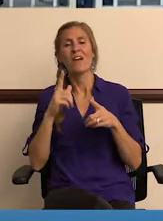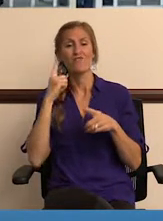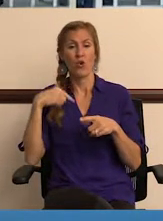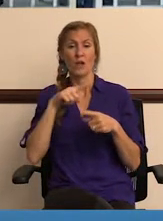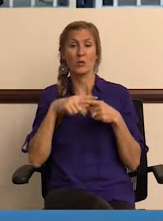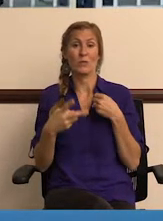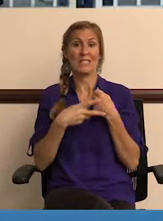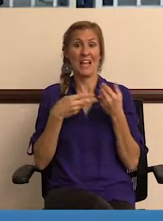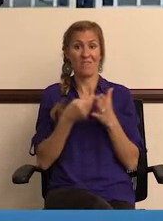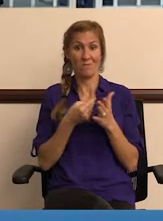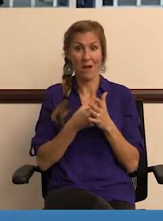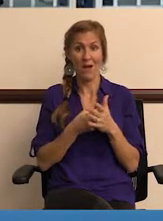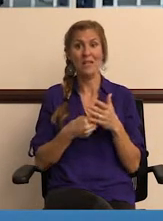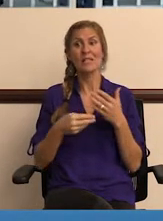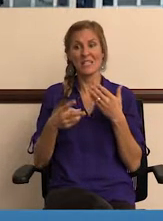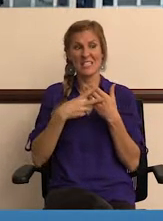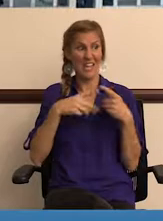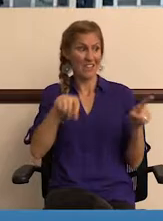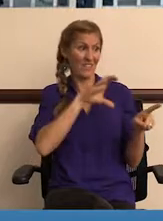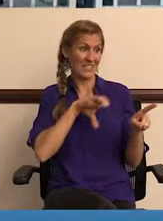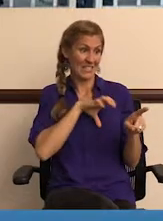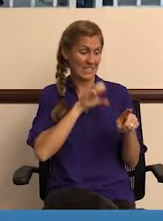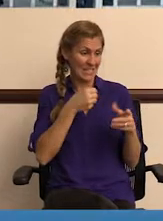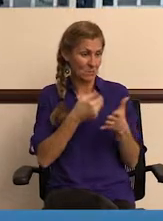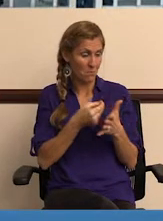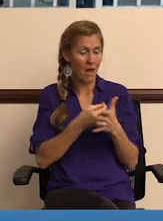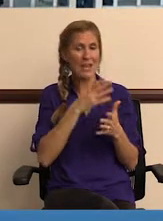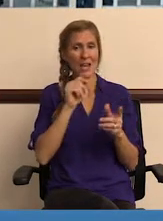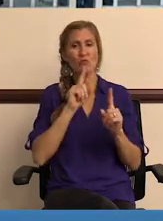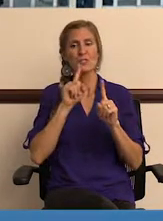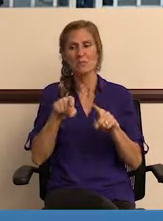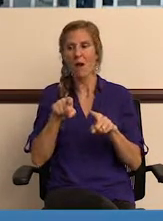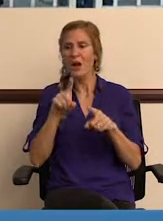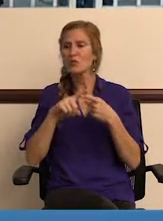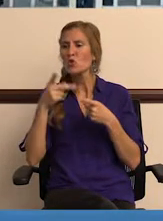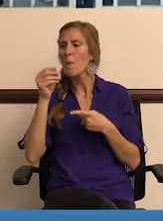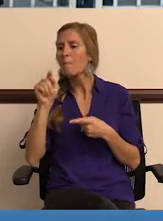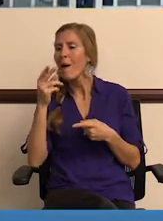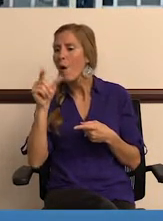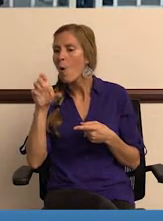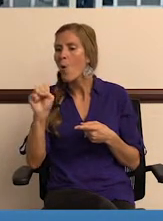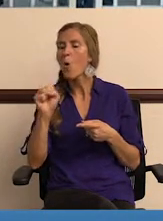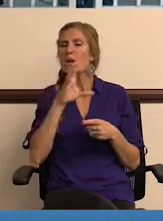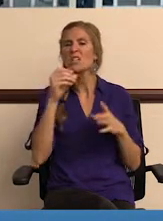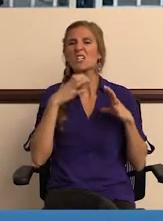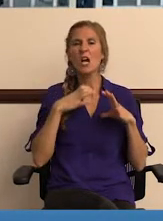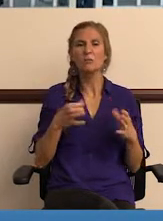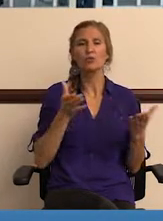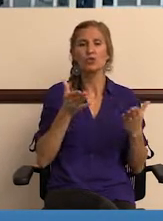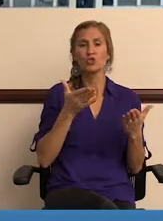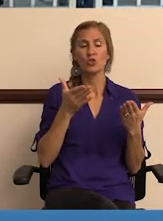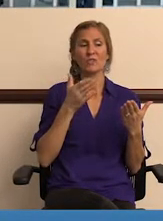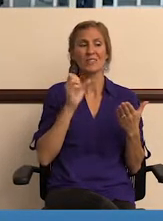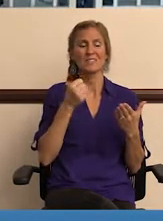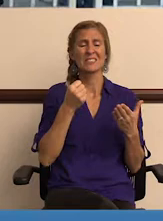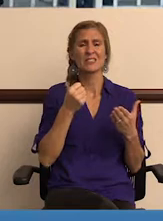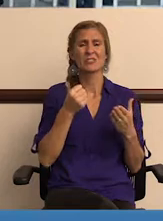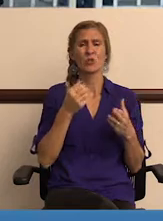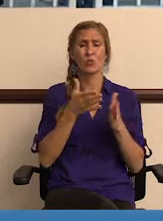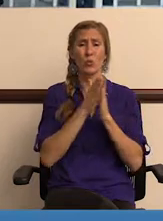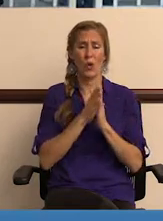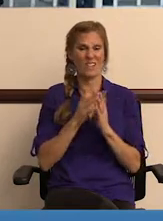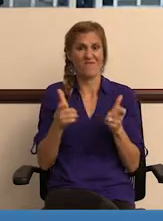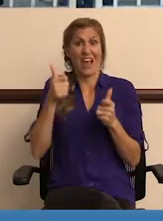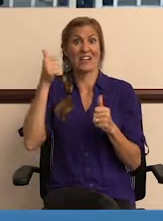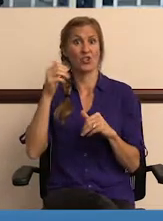another way for us to save money, you know, save the citizens money and respond to potholes and customer service requests faster